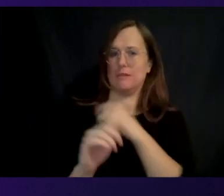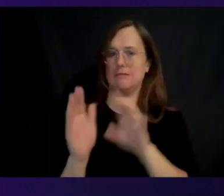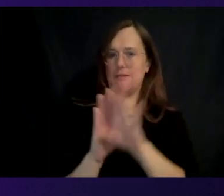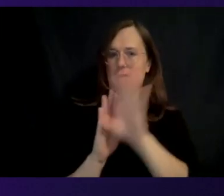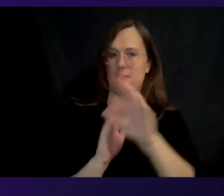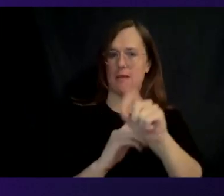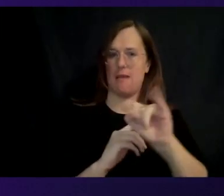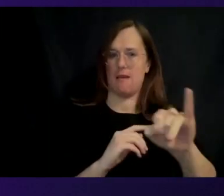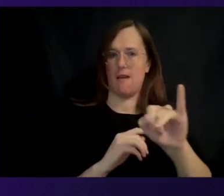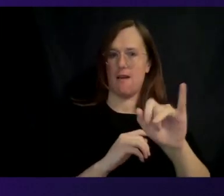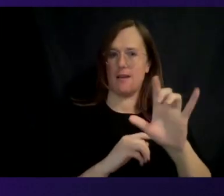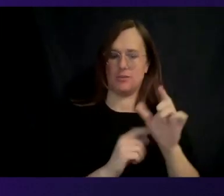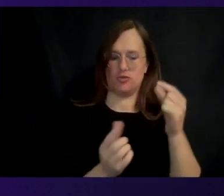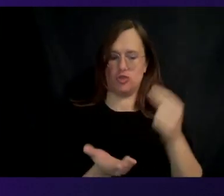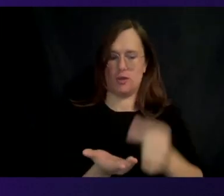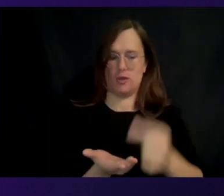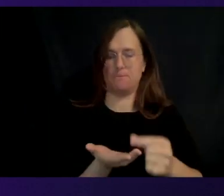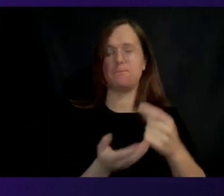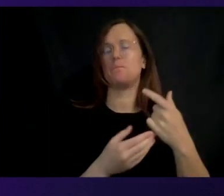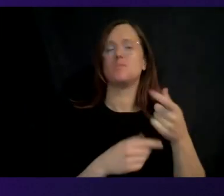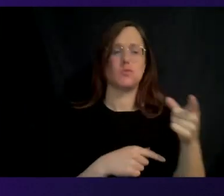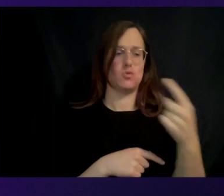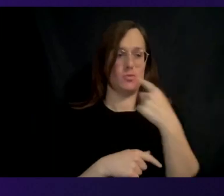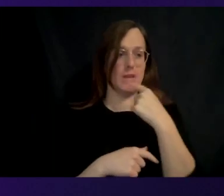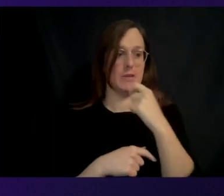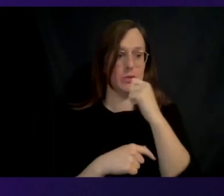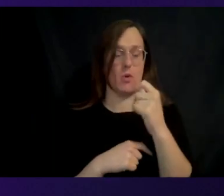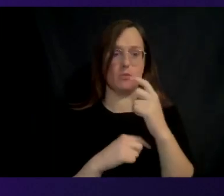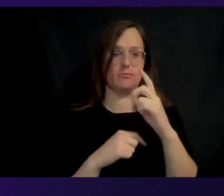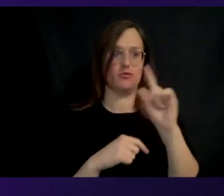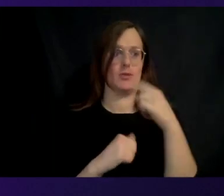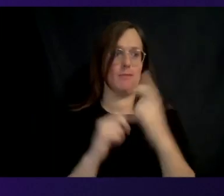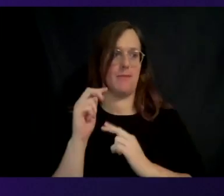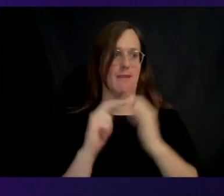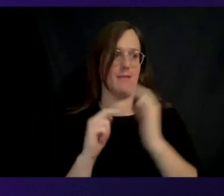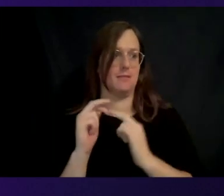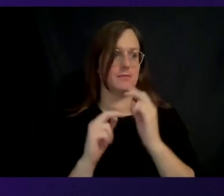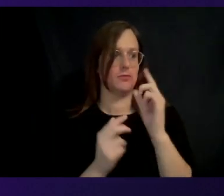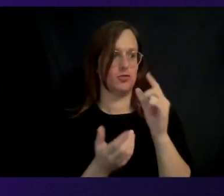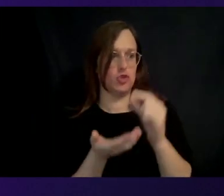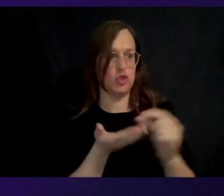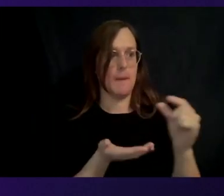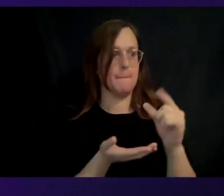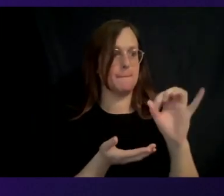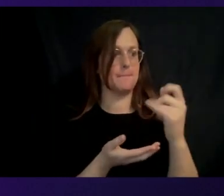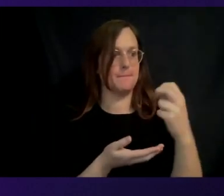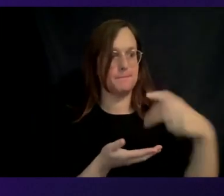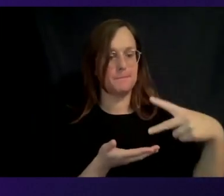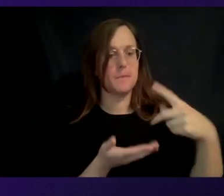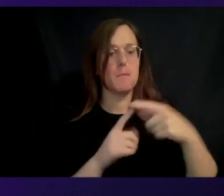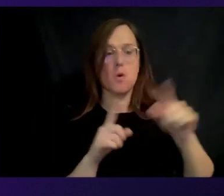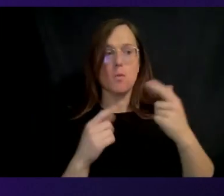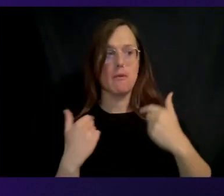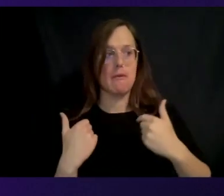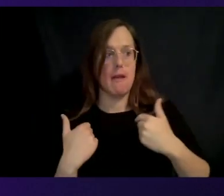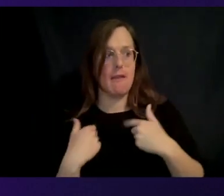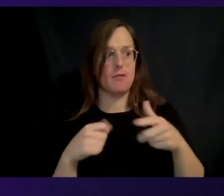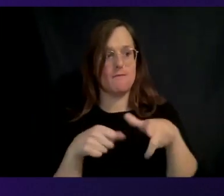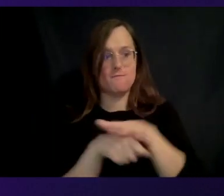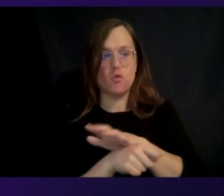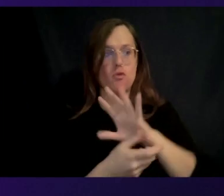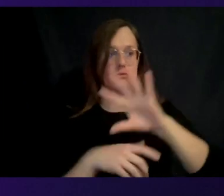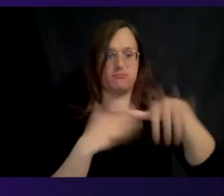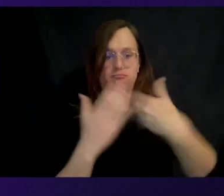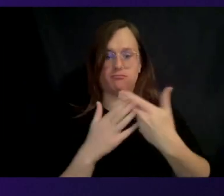that you just said that, you we don't just build the chips, but we're also playing an integral role in the holistic design of AWS servers,